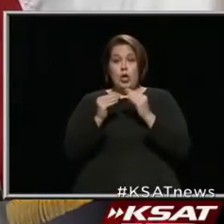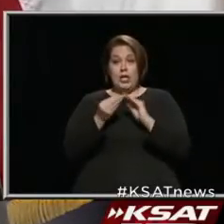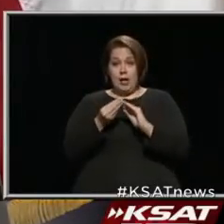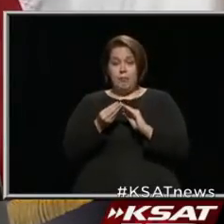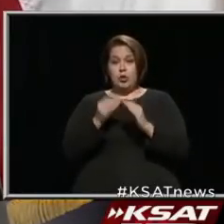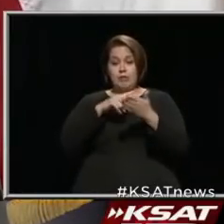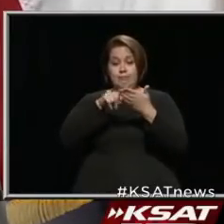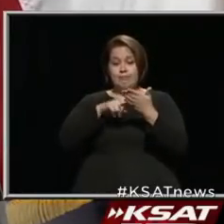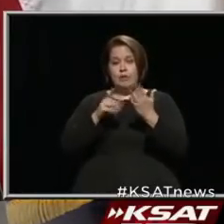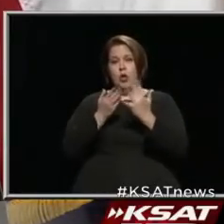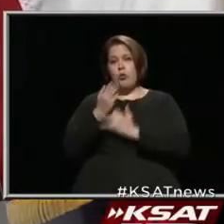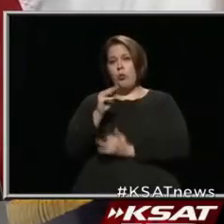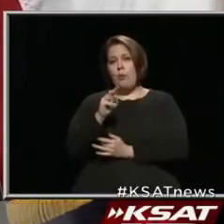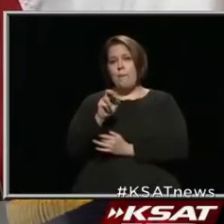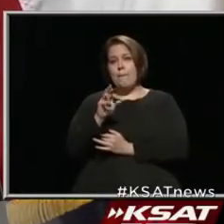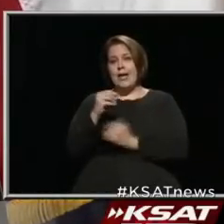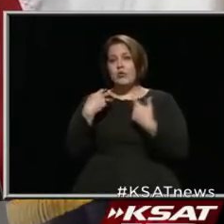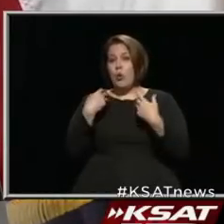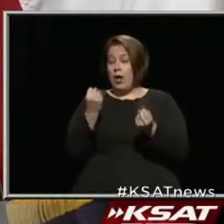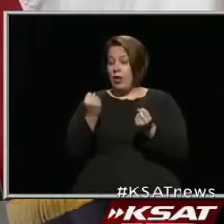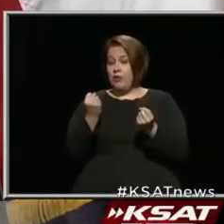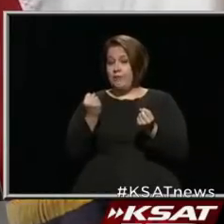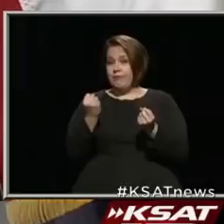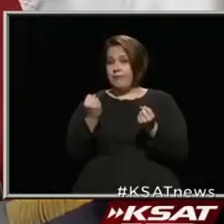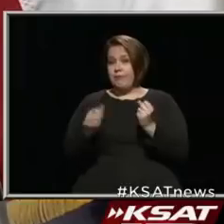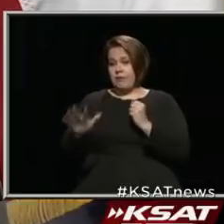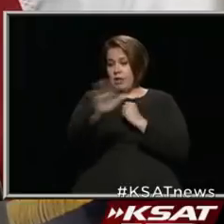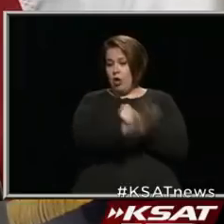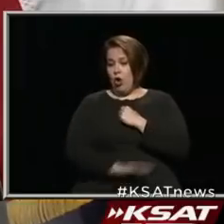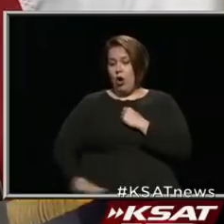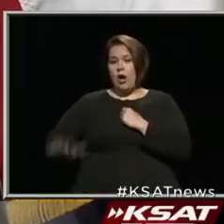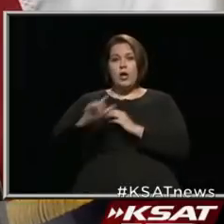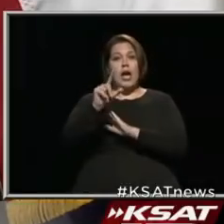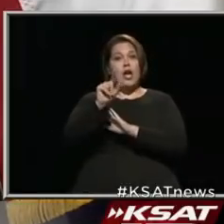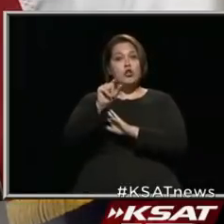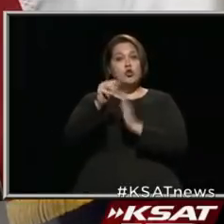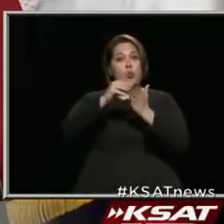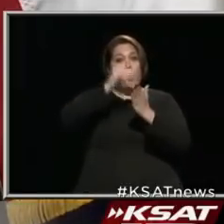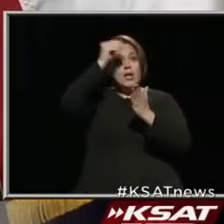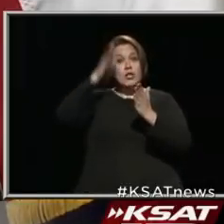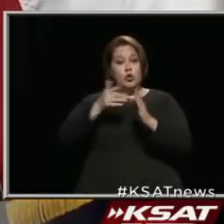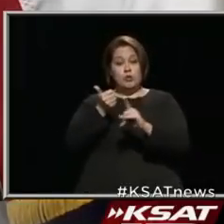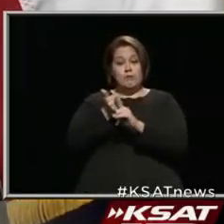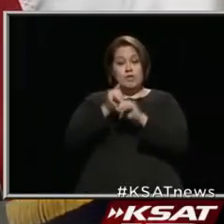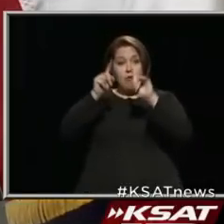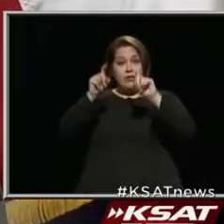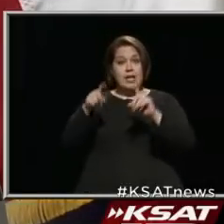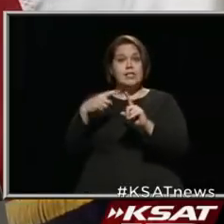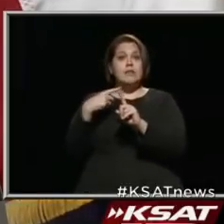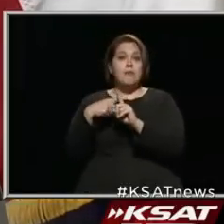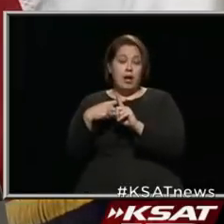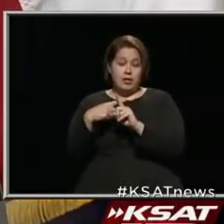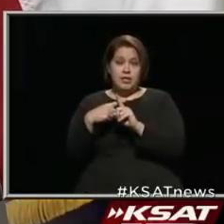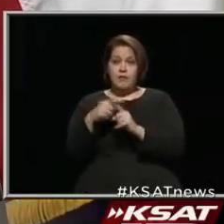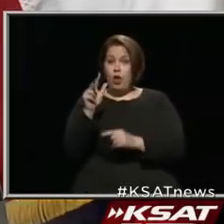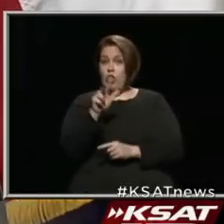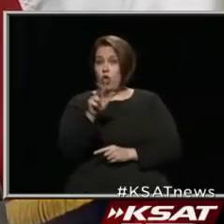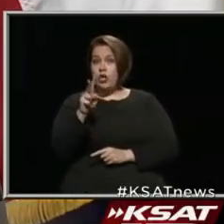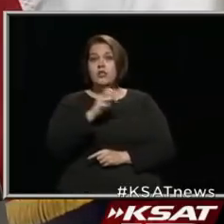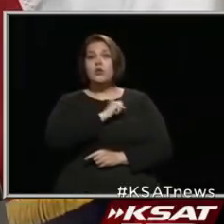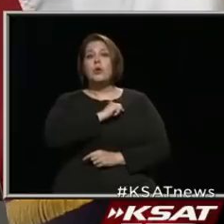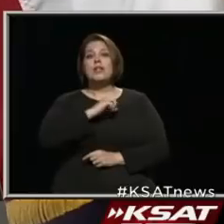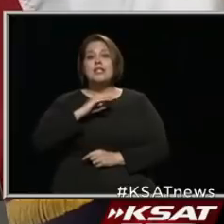have been verified by MetroHealth. Across our area, 20 students have tested positive at this point. 32